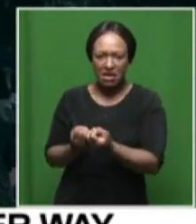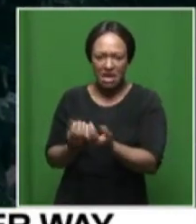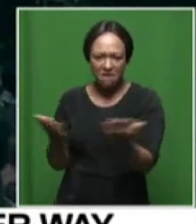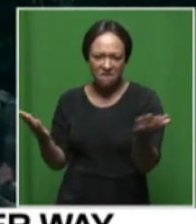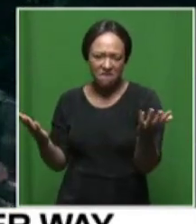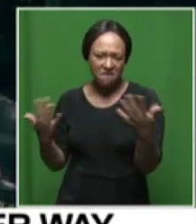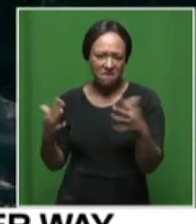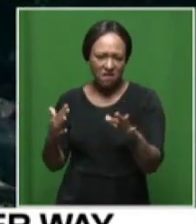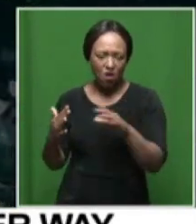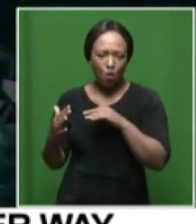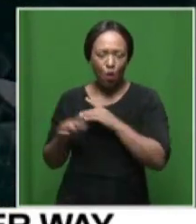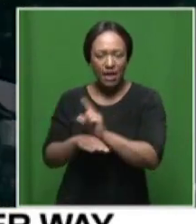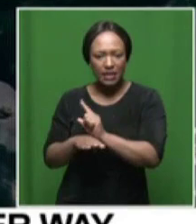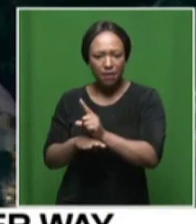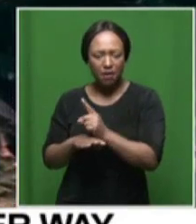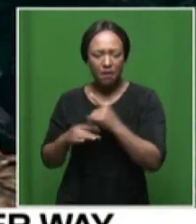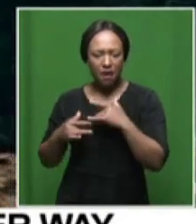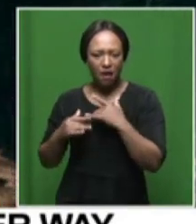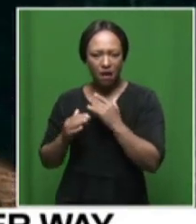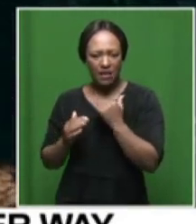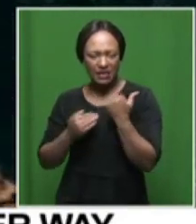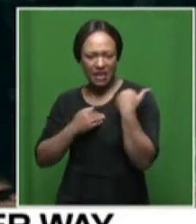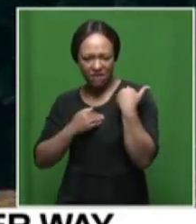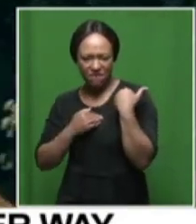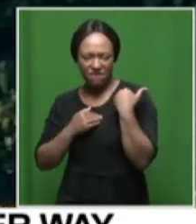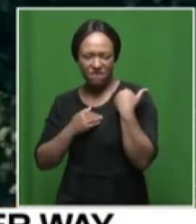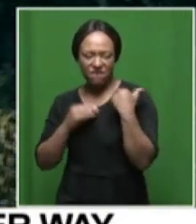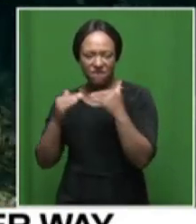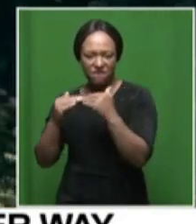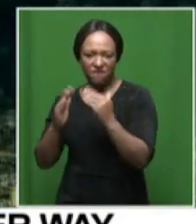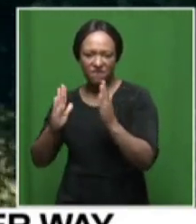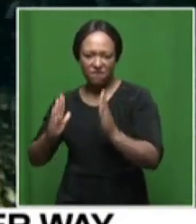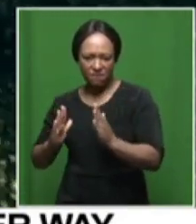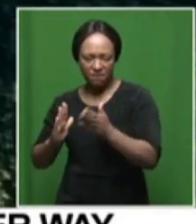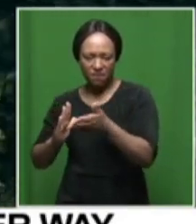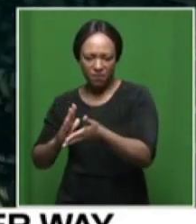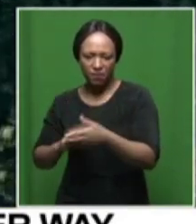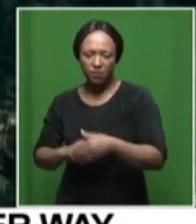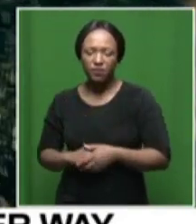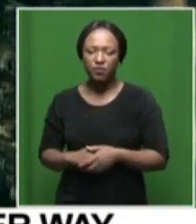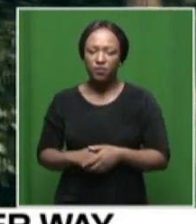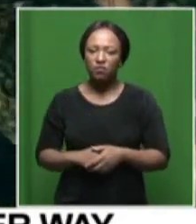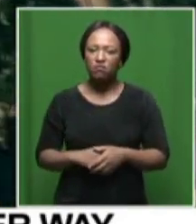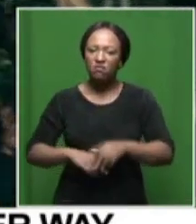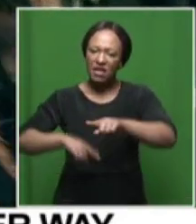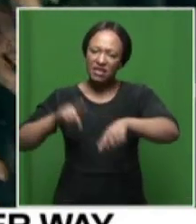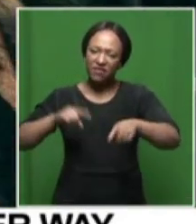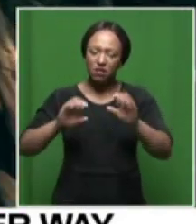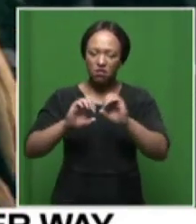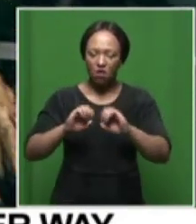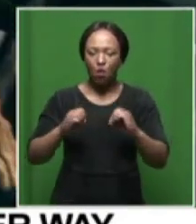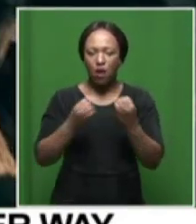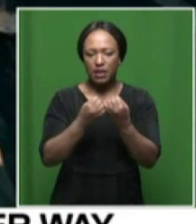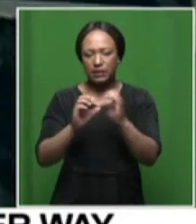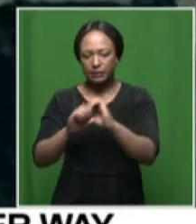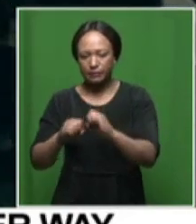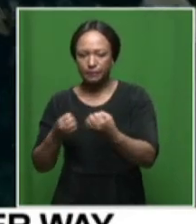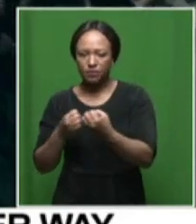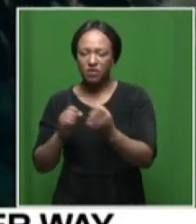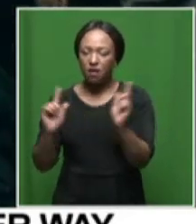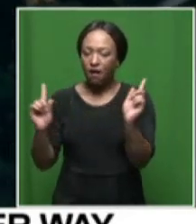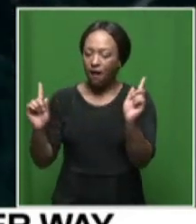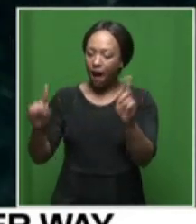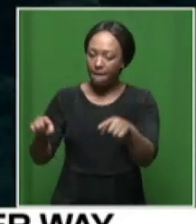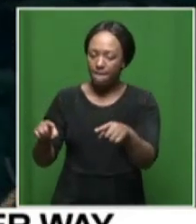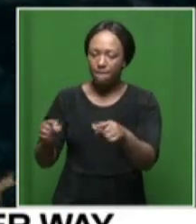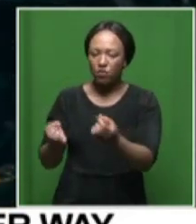refuge or temporary refuge there currently there's been a different organization that have been coming in uh giving food